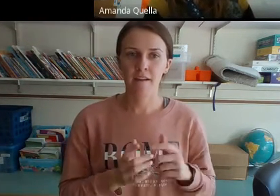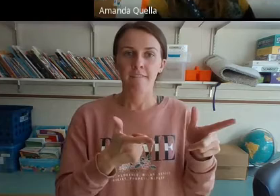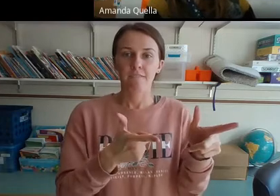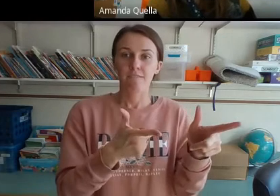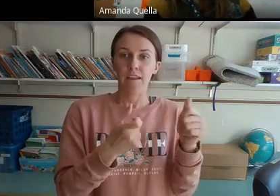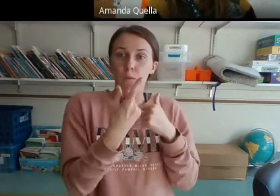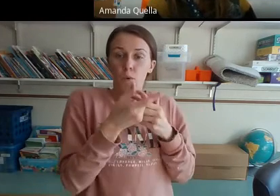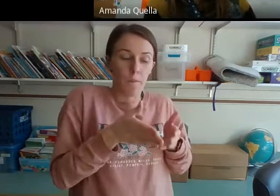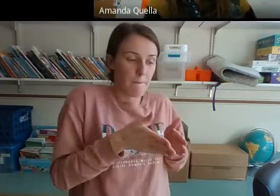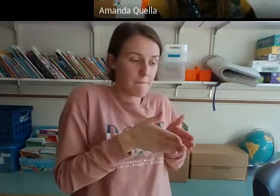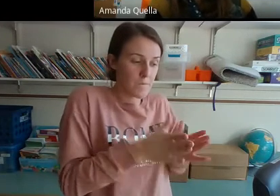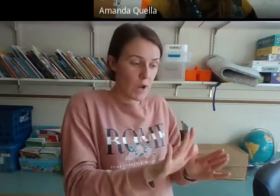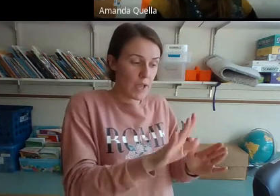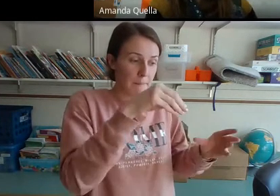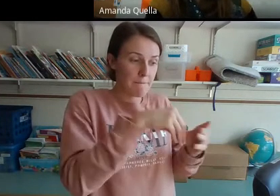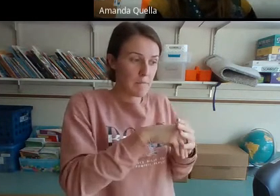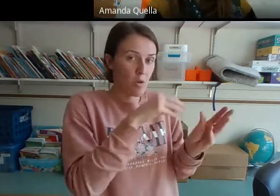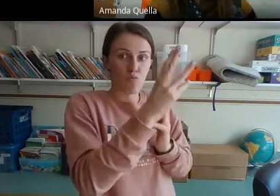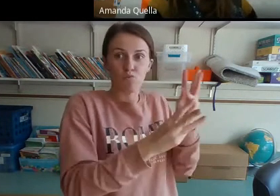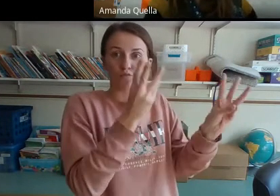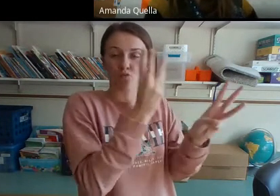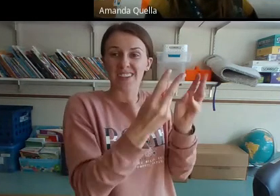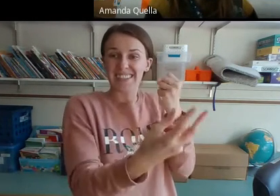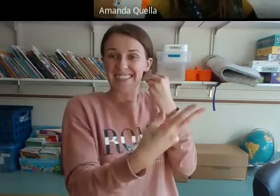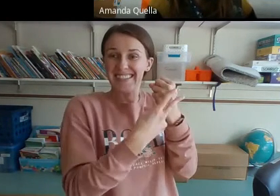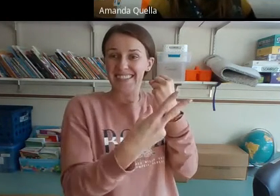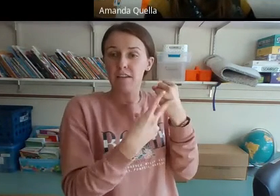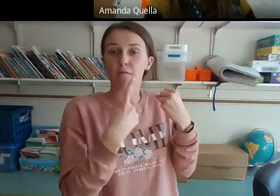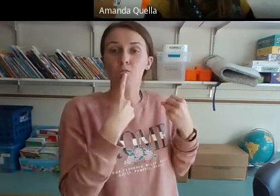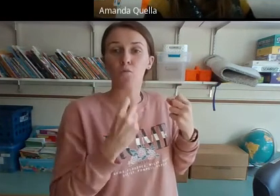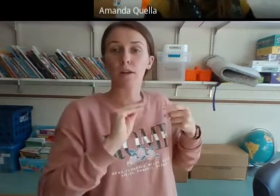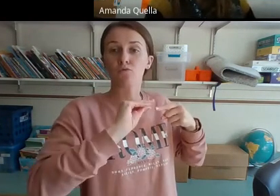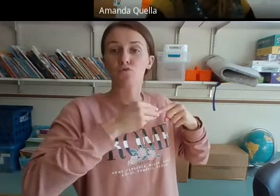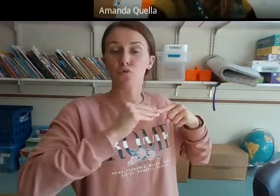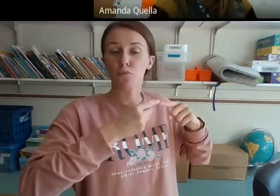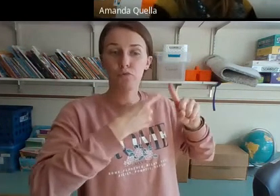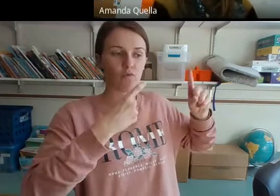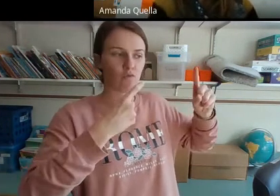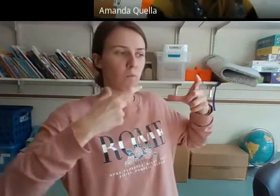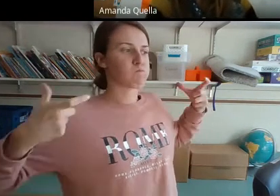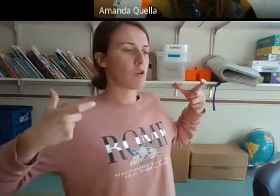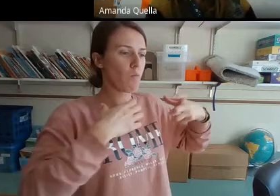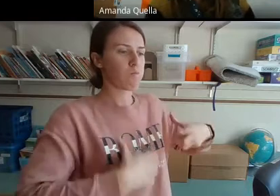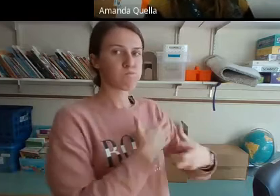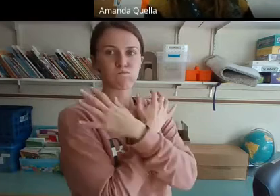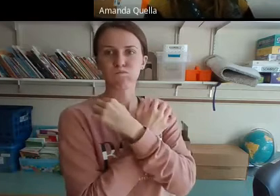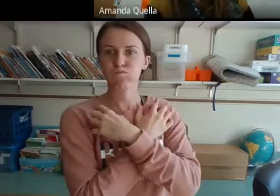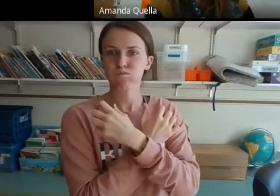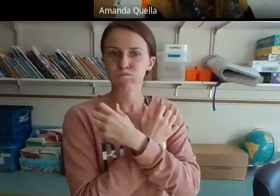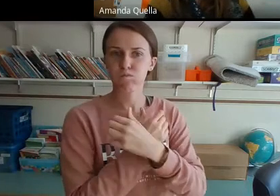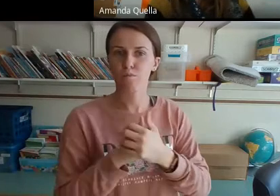Quick, there's only one way in the whole wide world to save a red ripe strawberry from a big hungry bear.